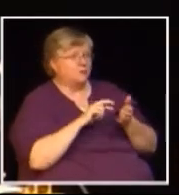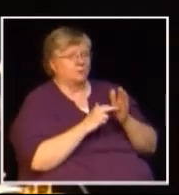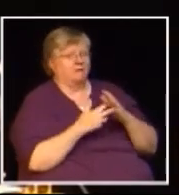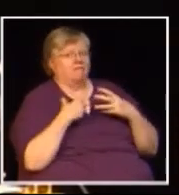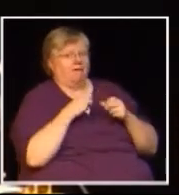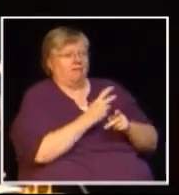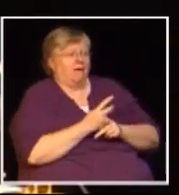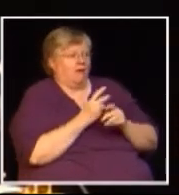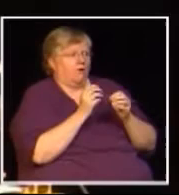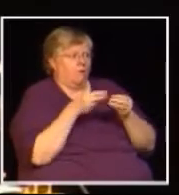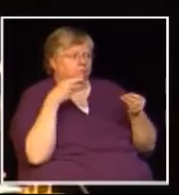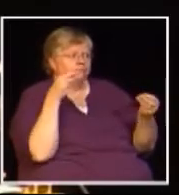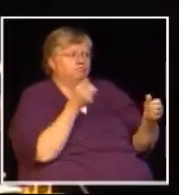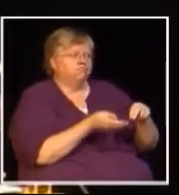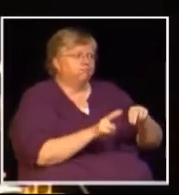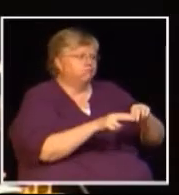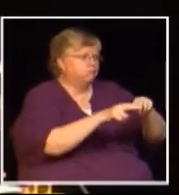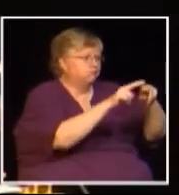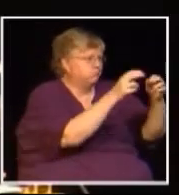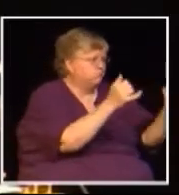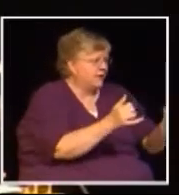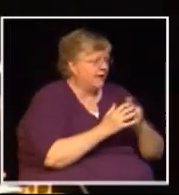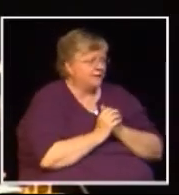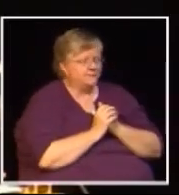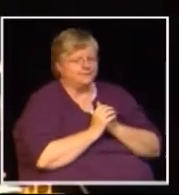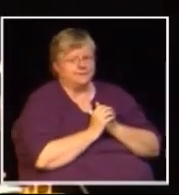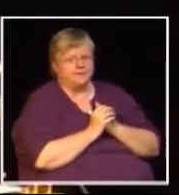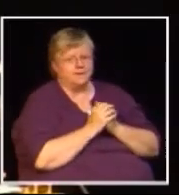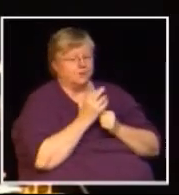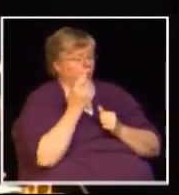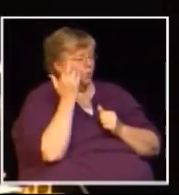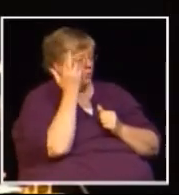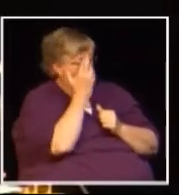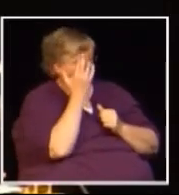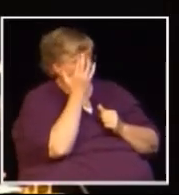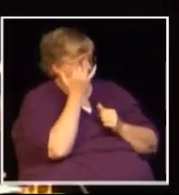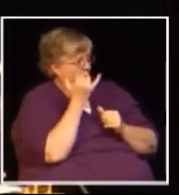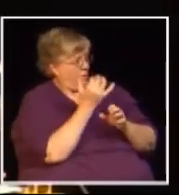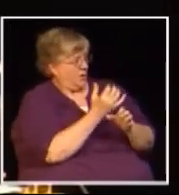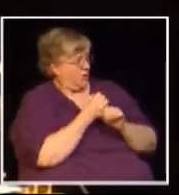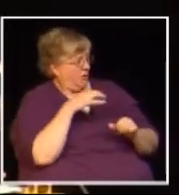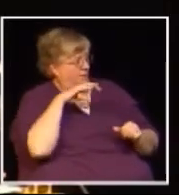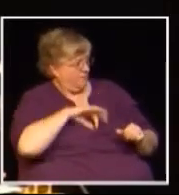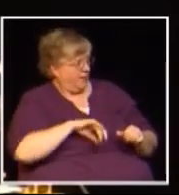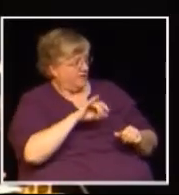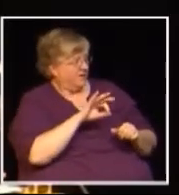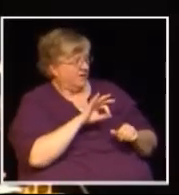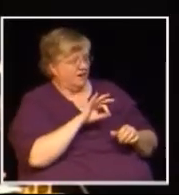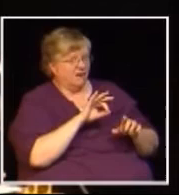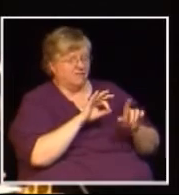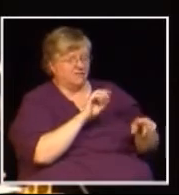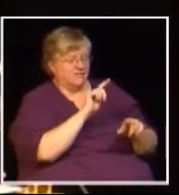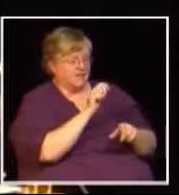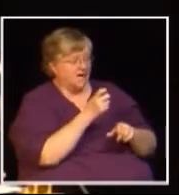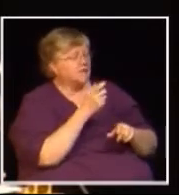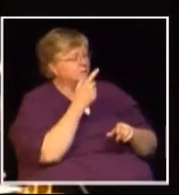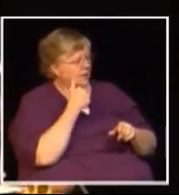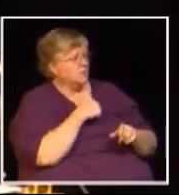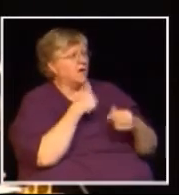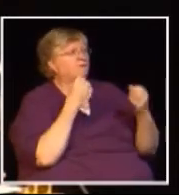economies and the reason that we've got the benefits of those is because we've created jobs